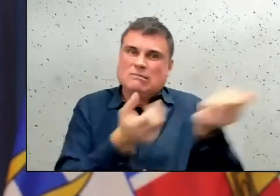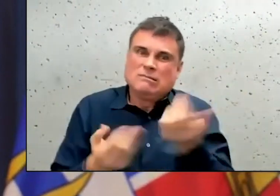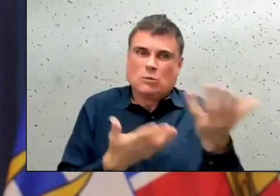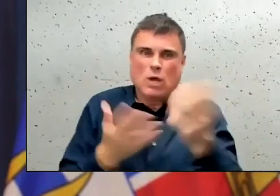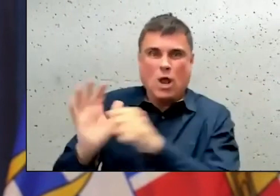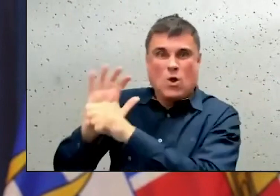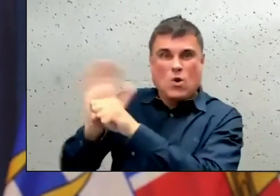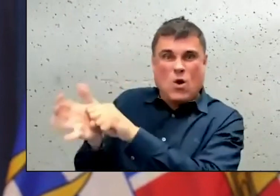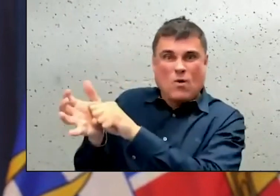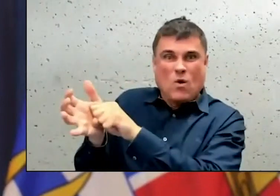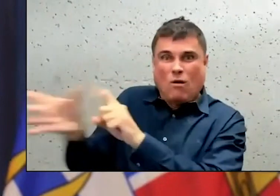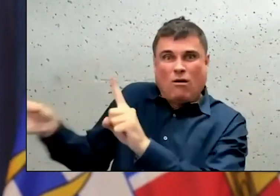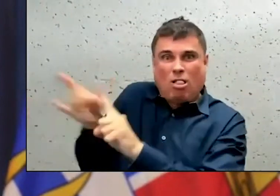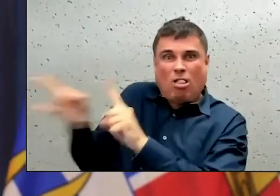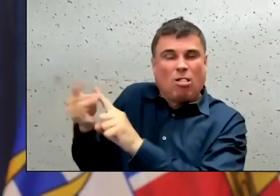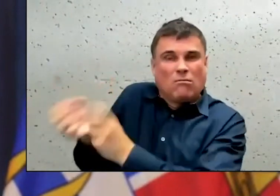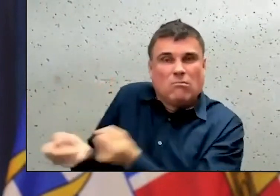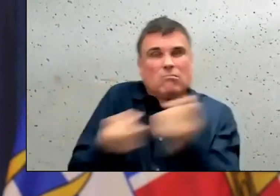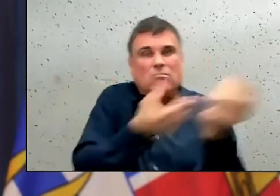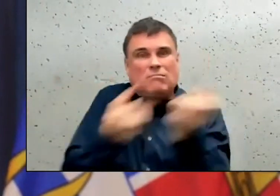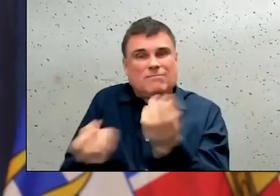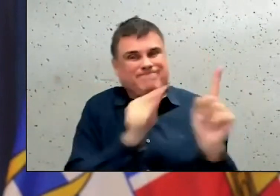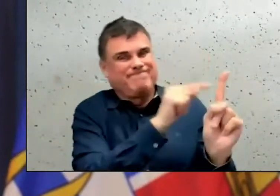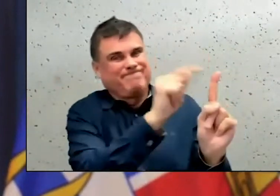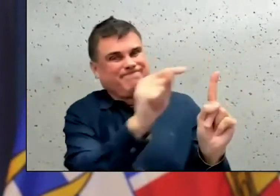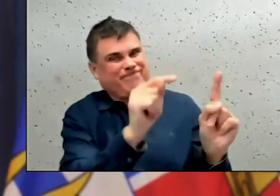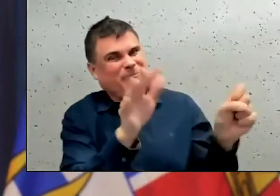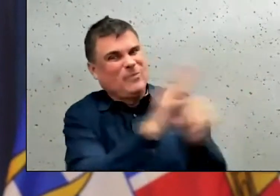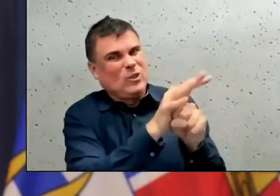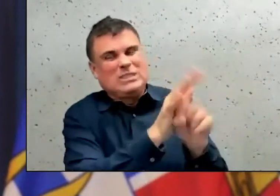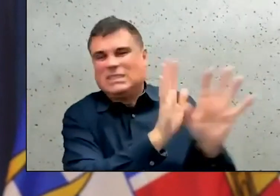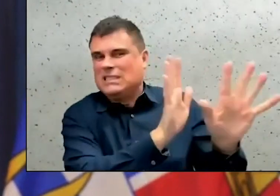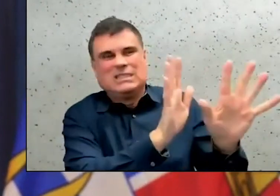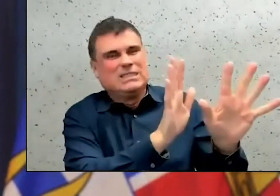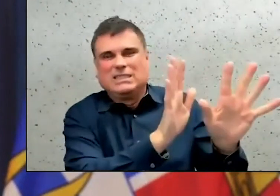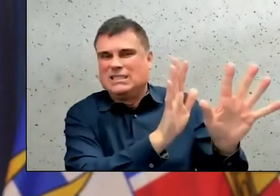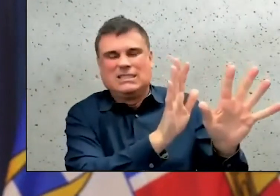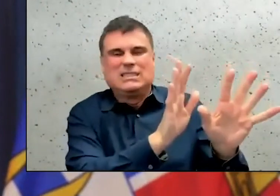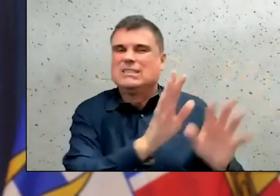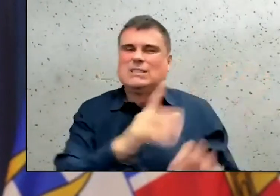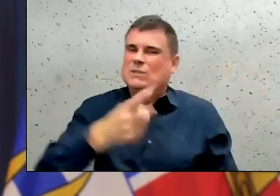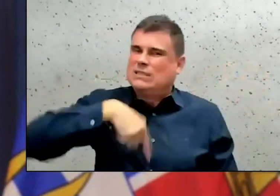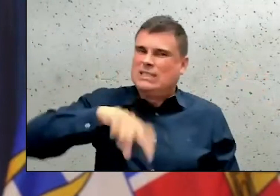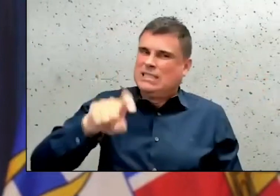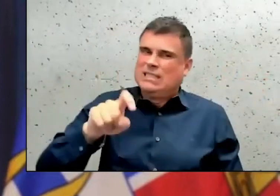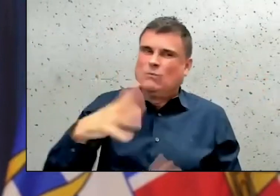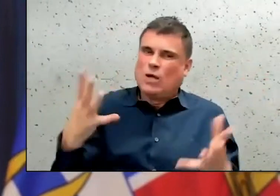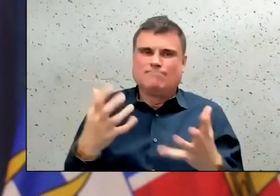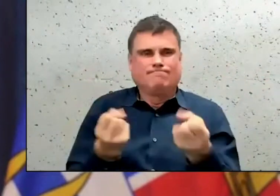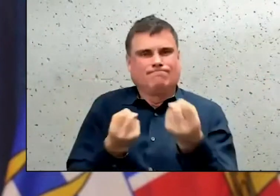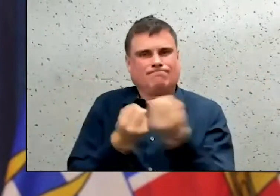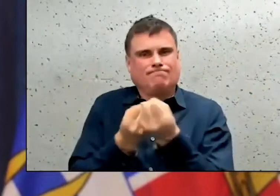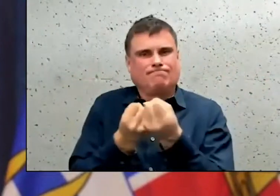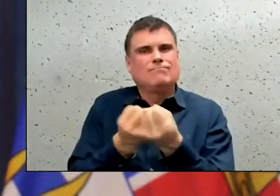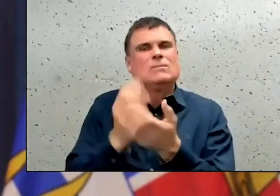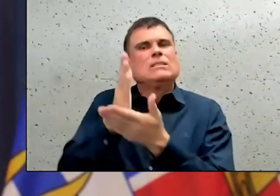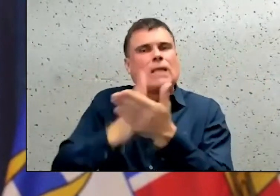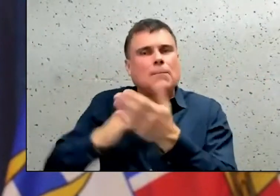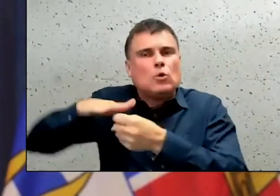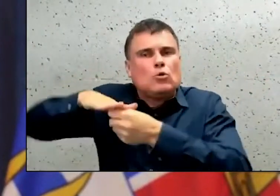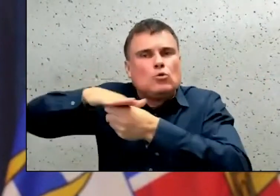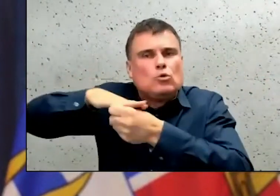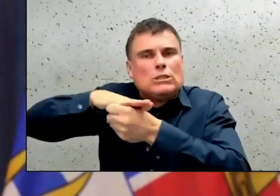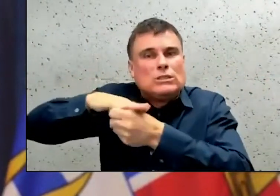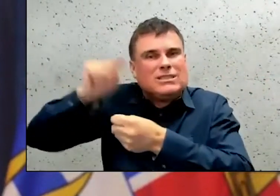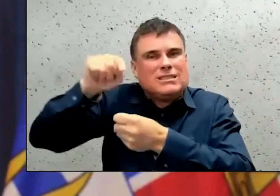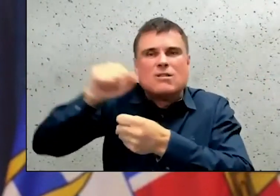areas of the province where immunization rates are still not high enough to stop that transmission, that